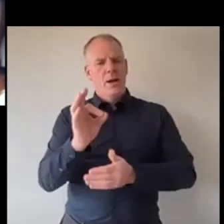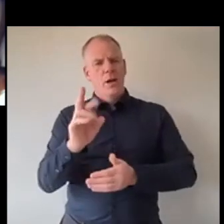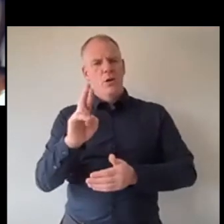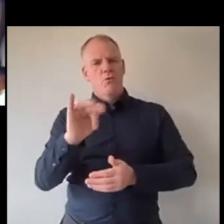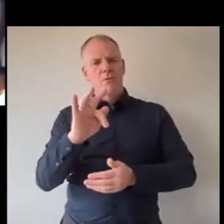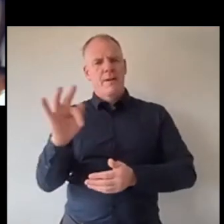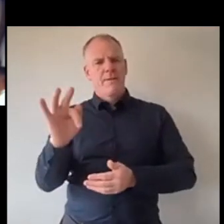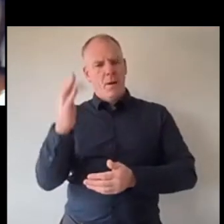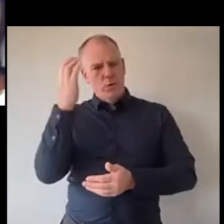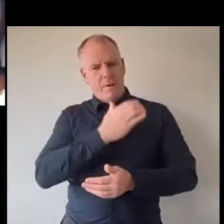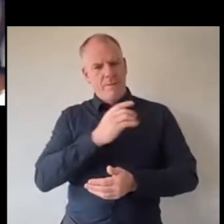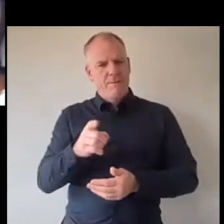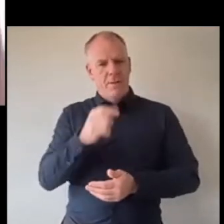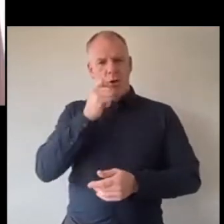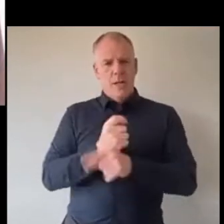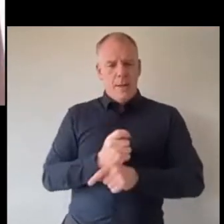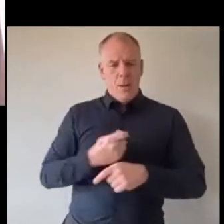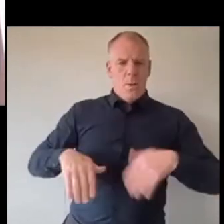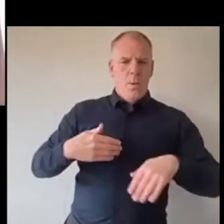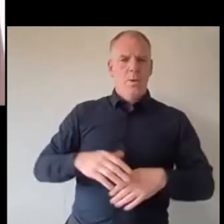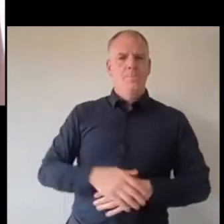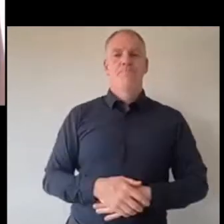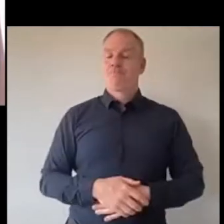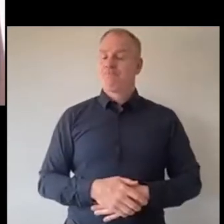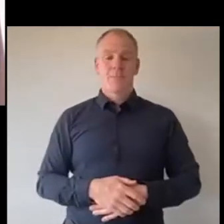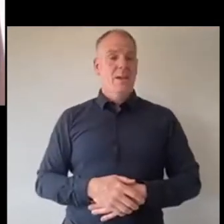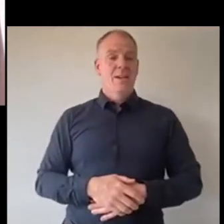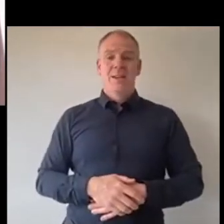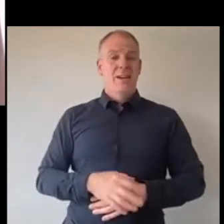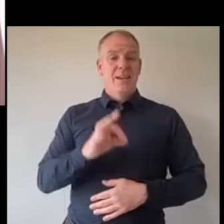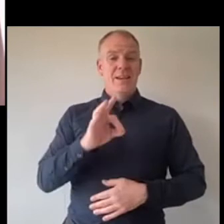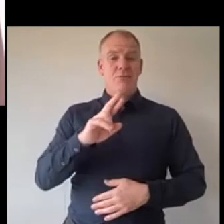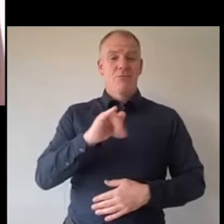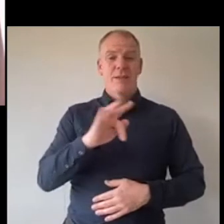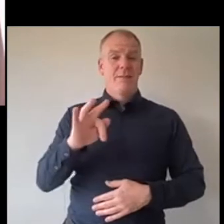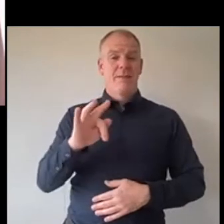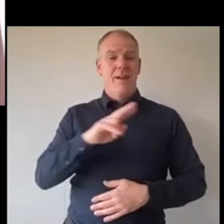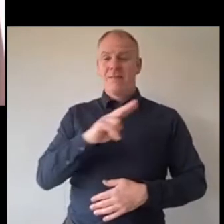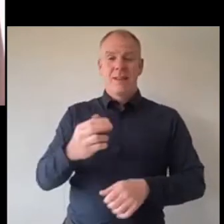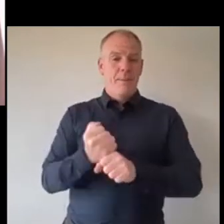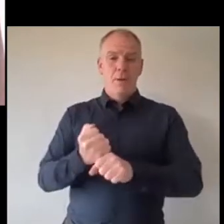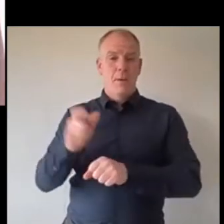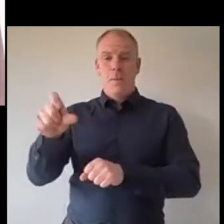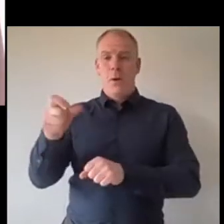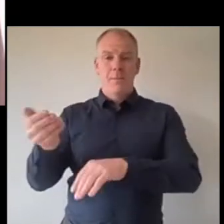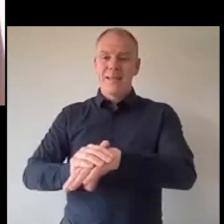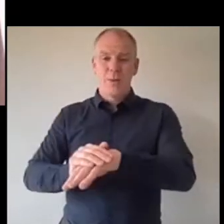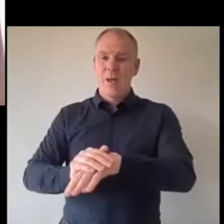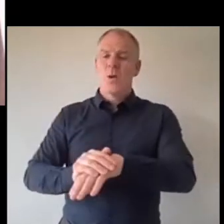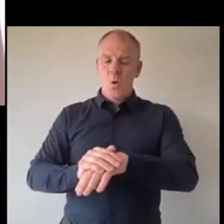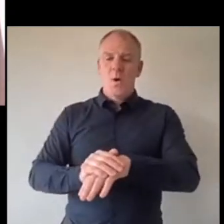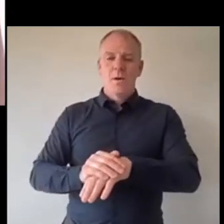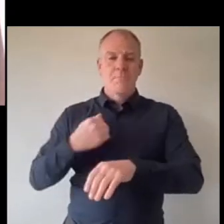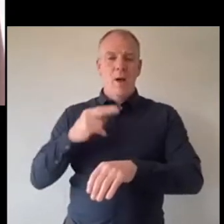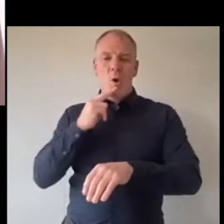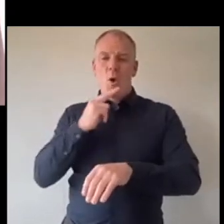perhaps for the first time grief yeah and grief isn't just losing a loved one I lost my uncle to COVID I've gone through it and I've lost friends